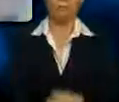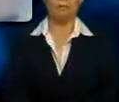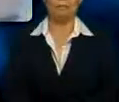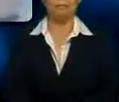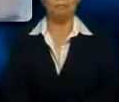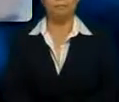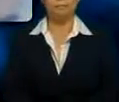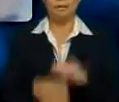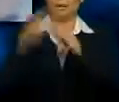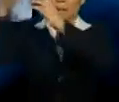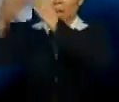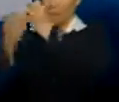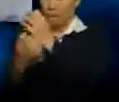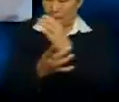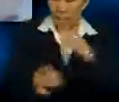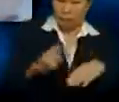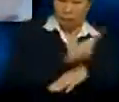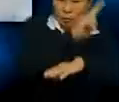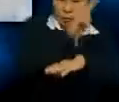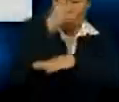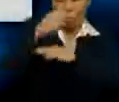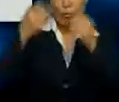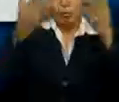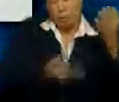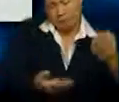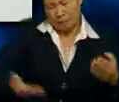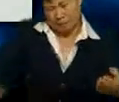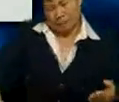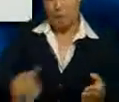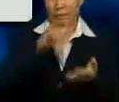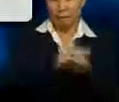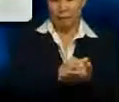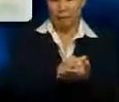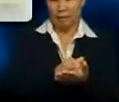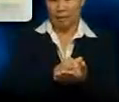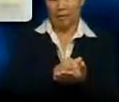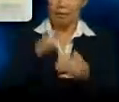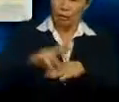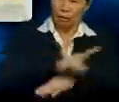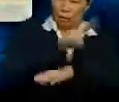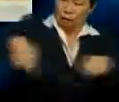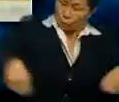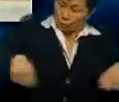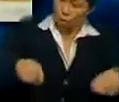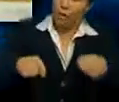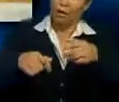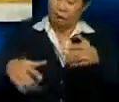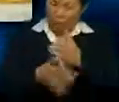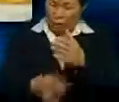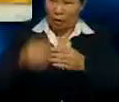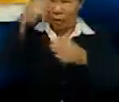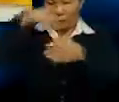Palm oil is used as the base of many products, that is, apart from being used as cooking oil in Malaysian cooking.